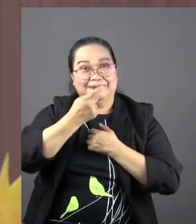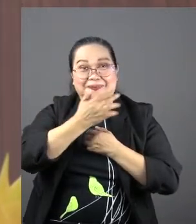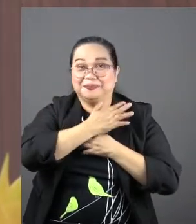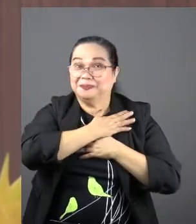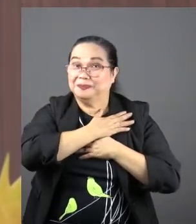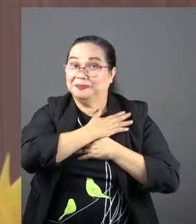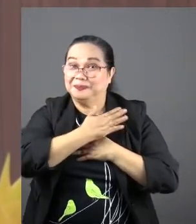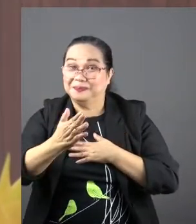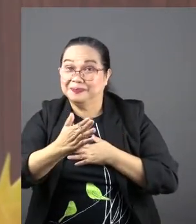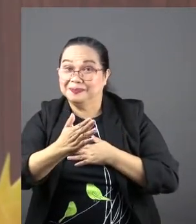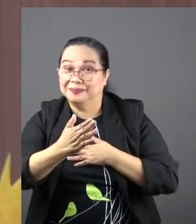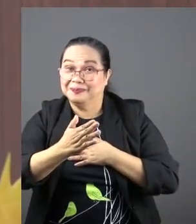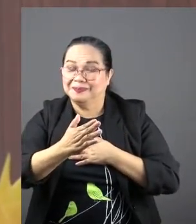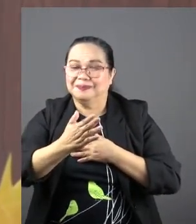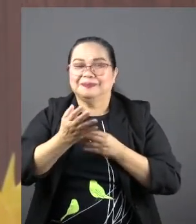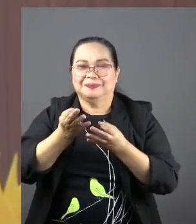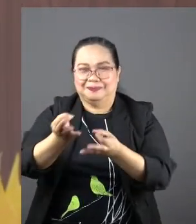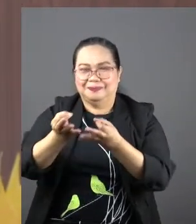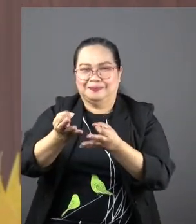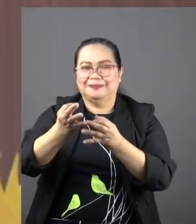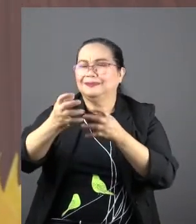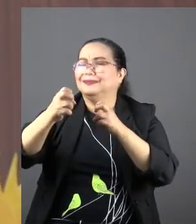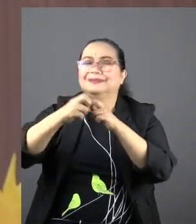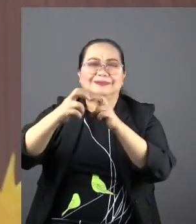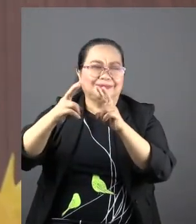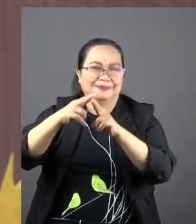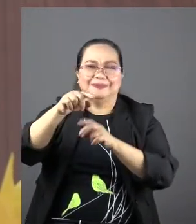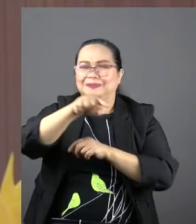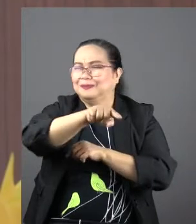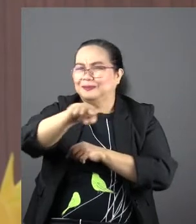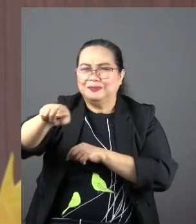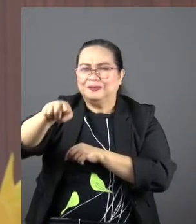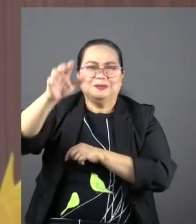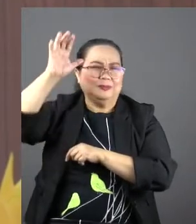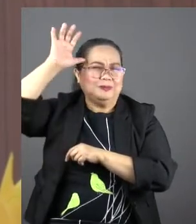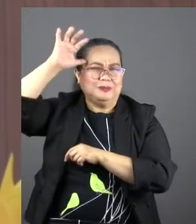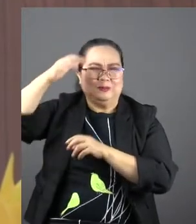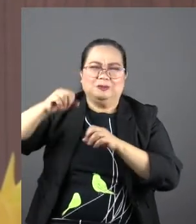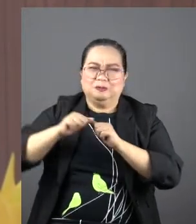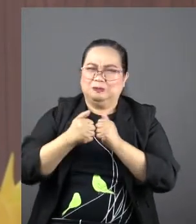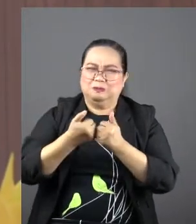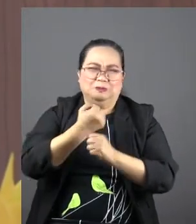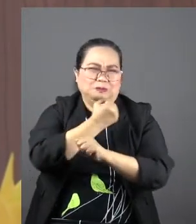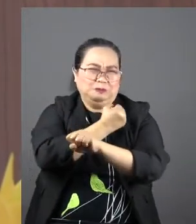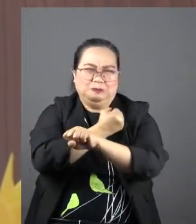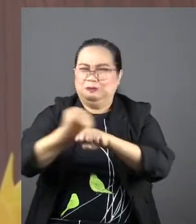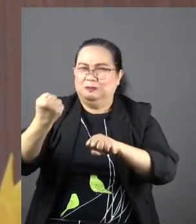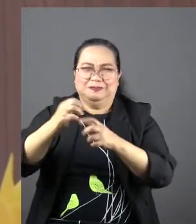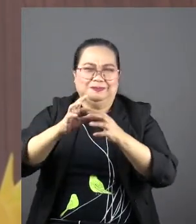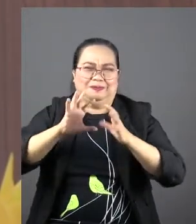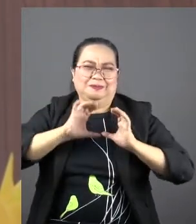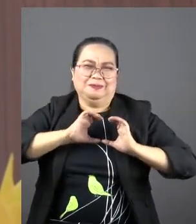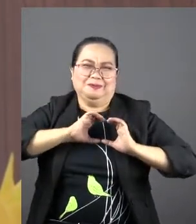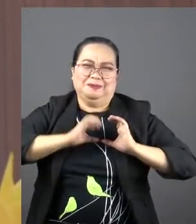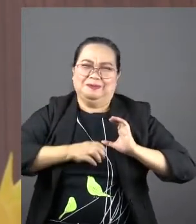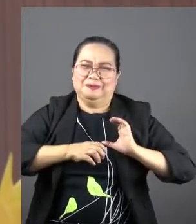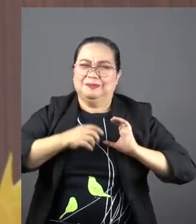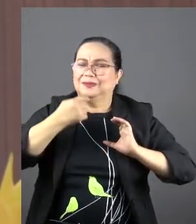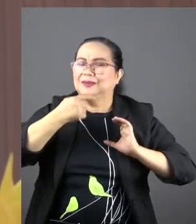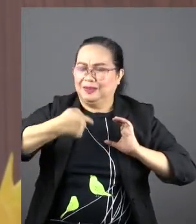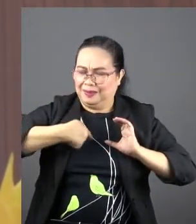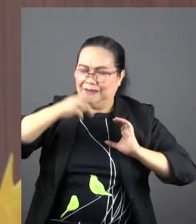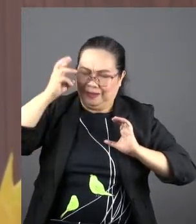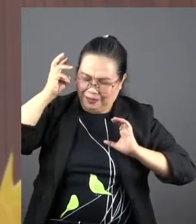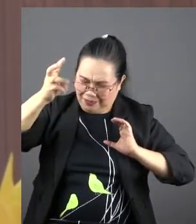to raising this child. Even if he or she has broken or will break or will heart, you say in your heart, I